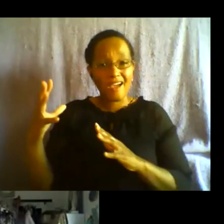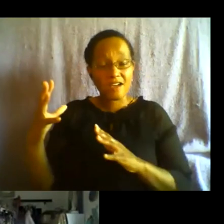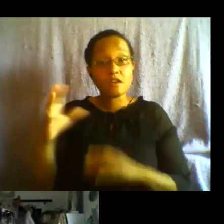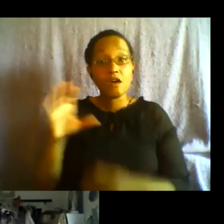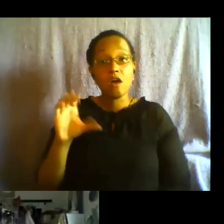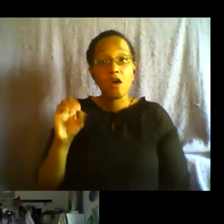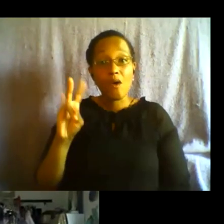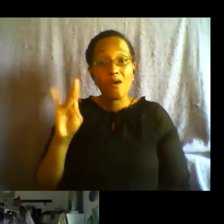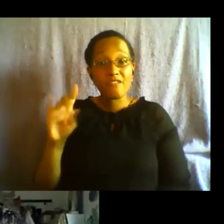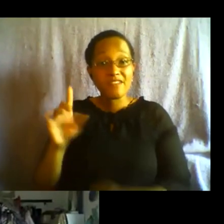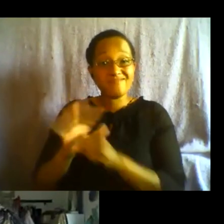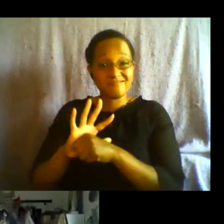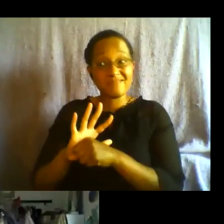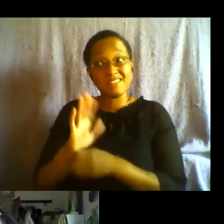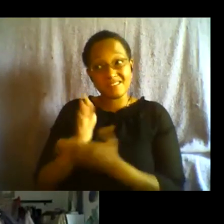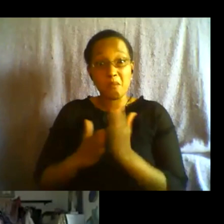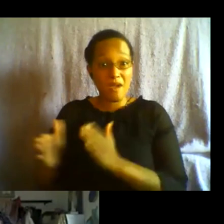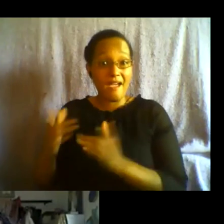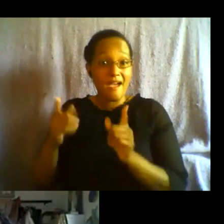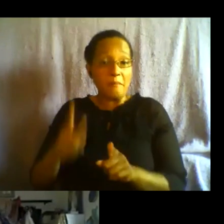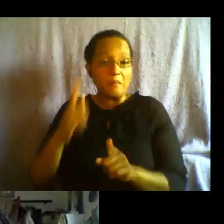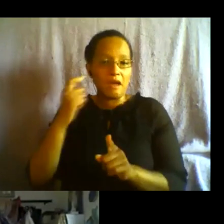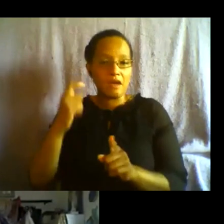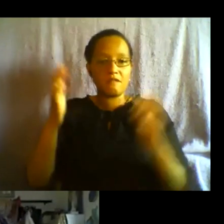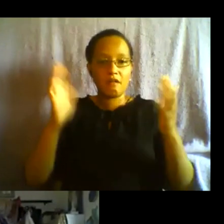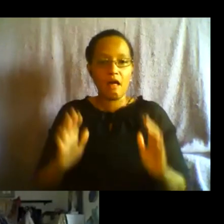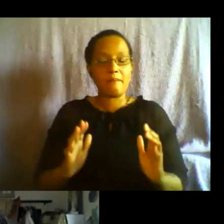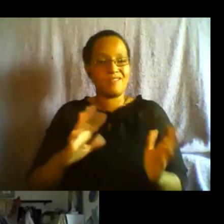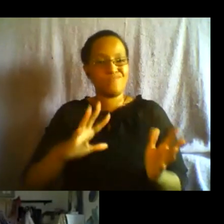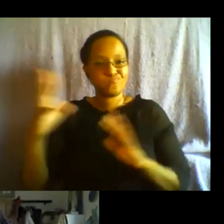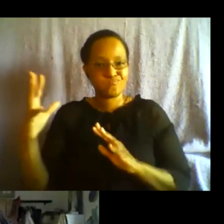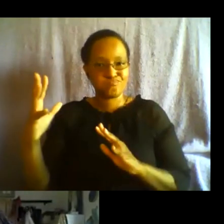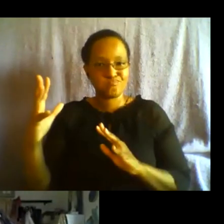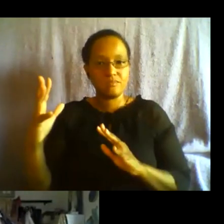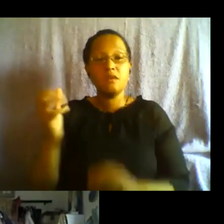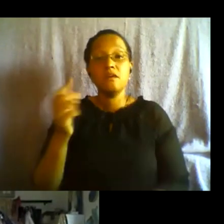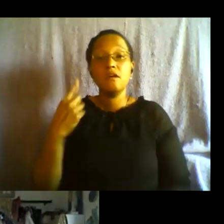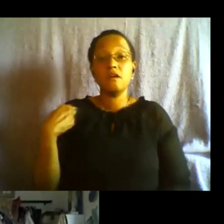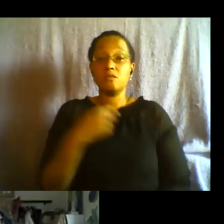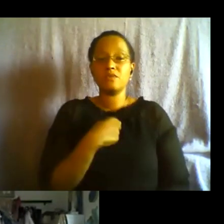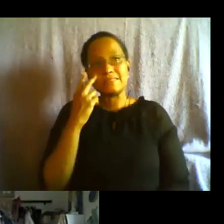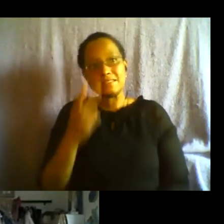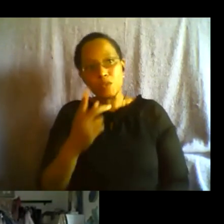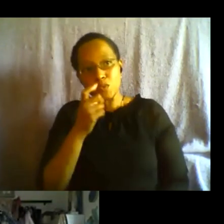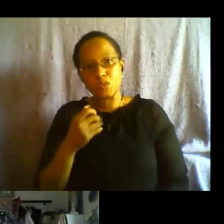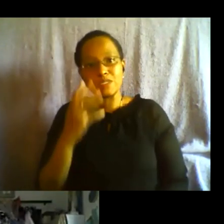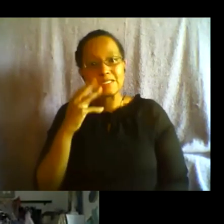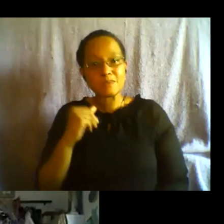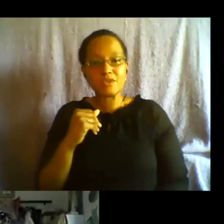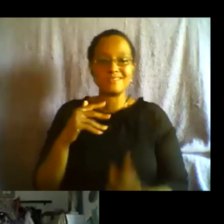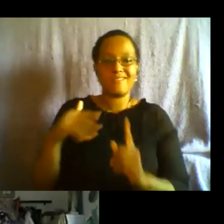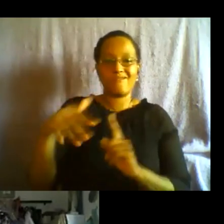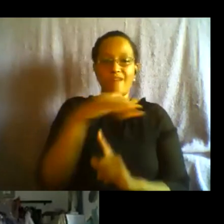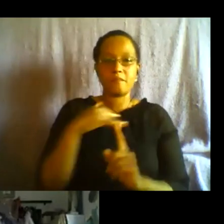some ways a result of climate chaos and when we look at people with environmental um disabilities